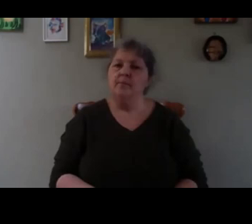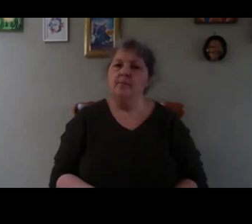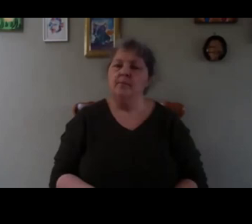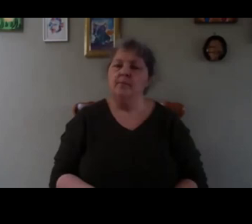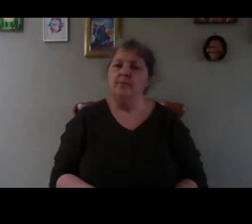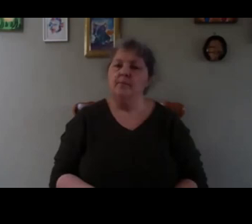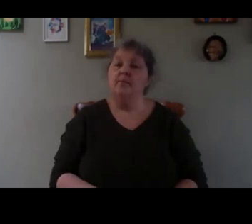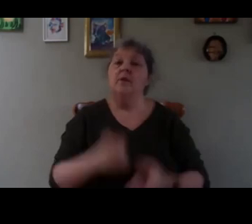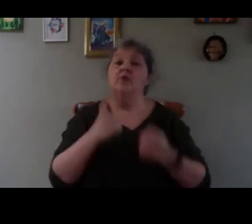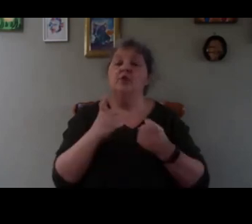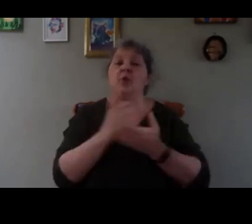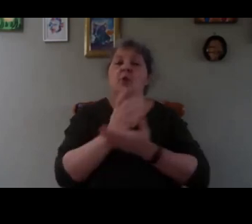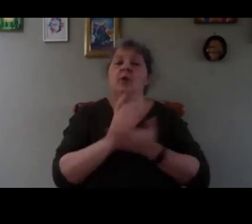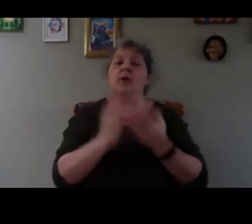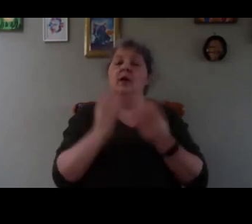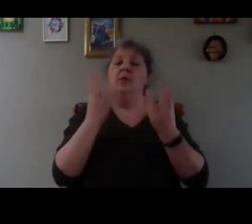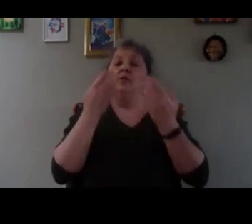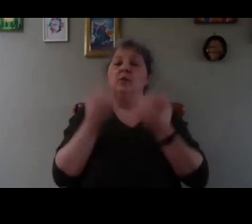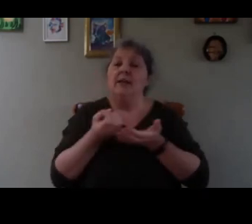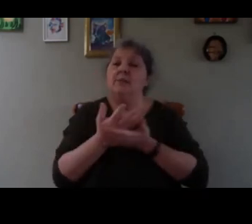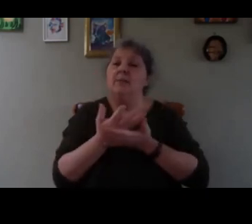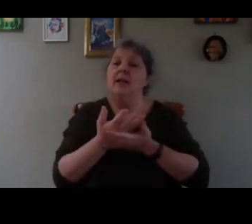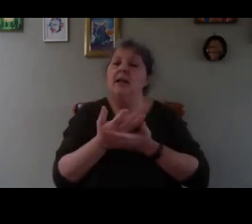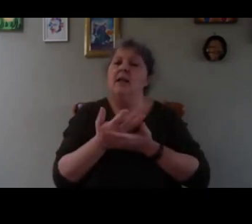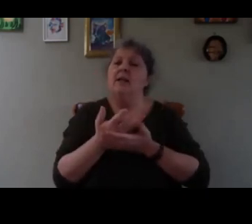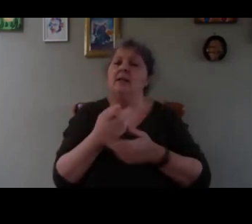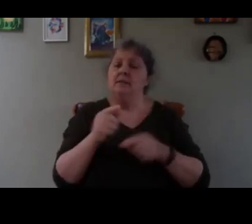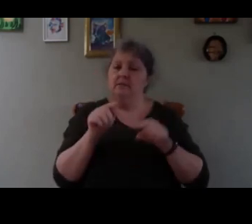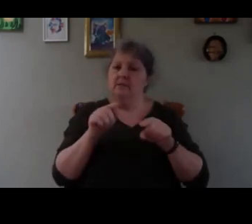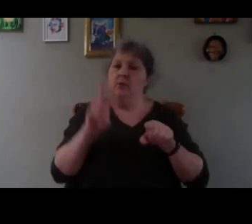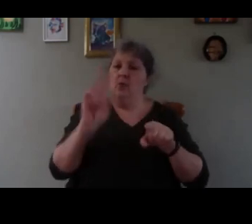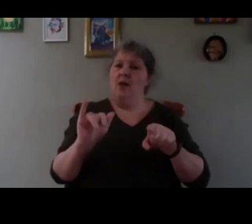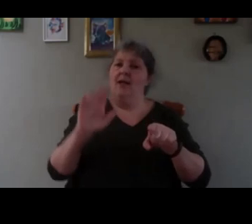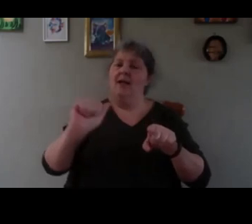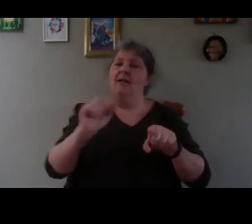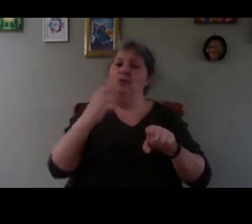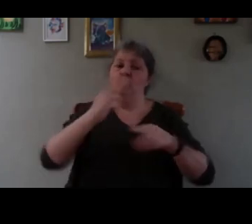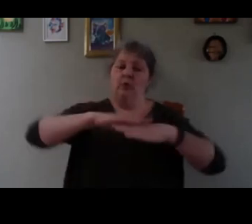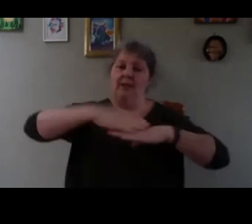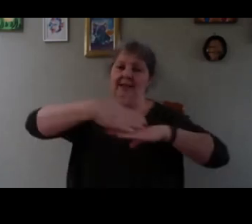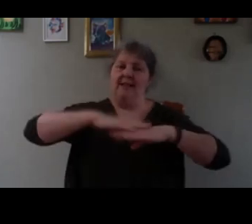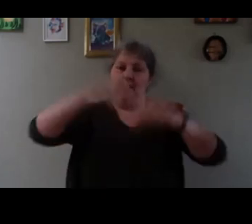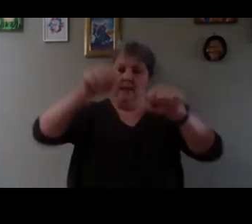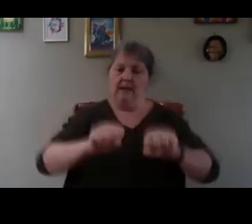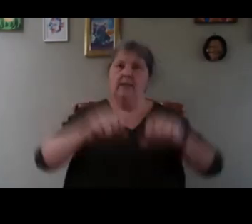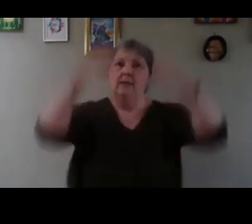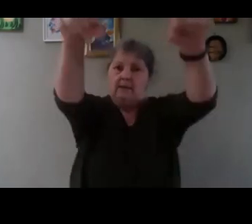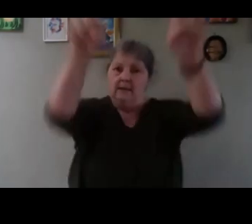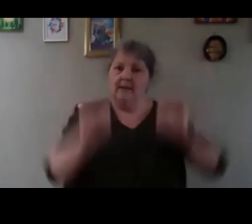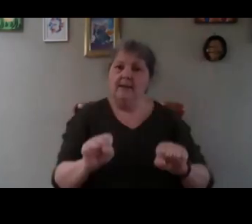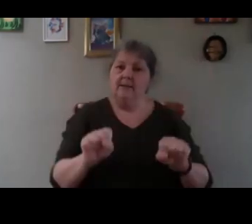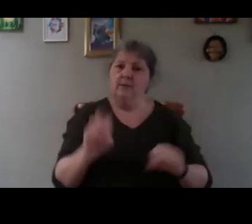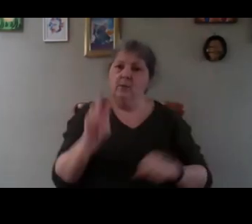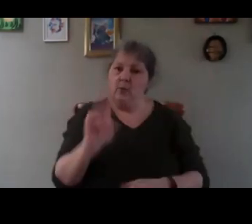so I'm going to explain something there is why I have two leads I can comment with the video so